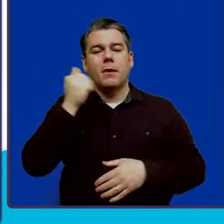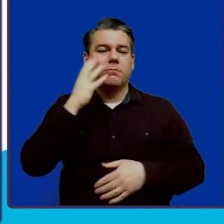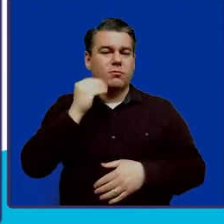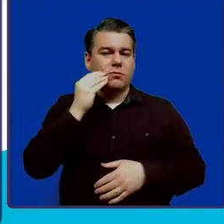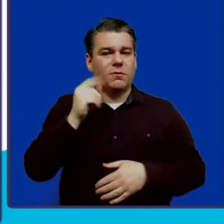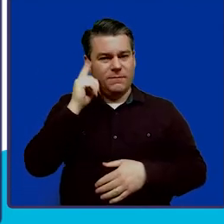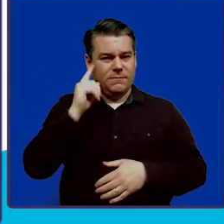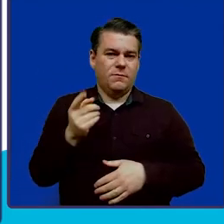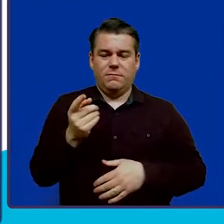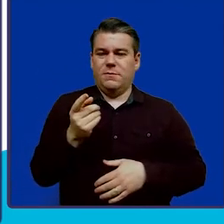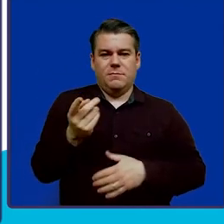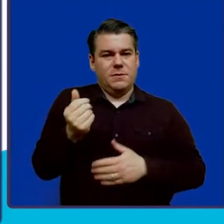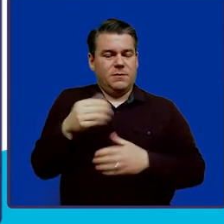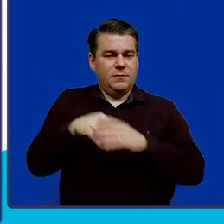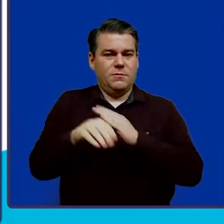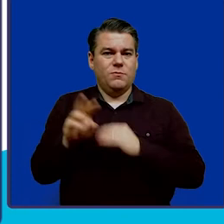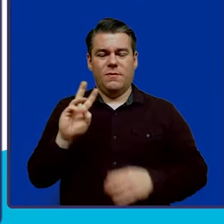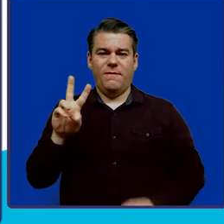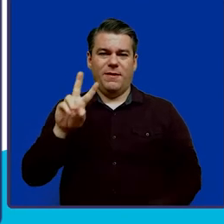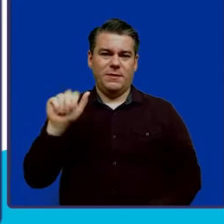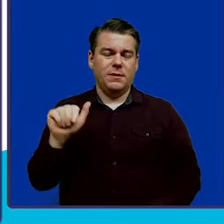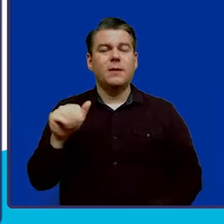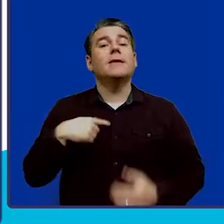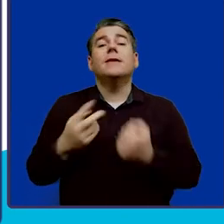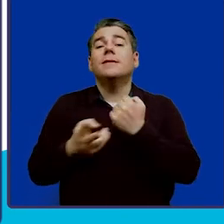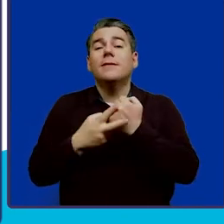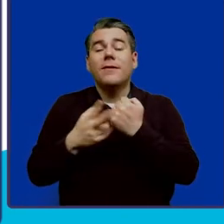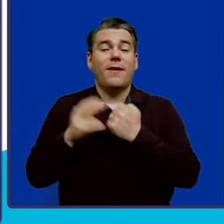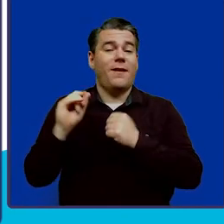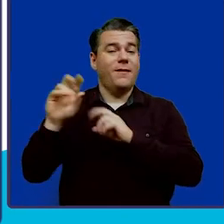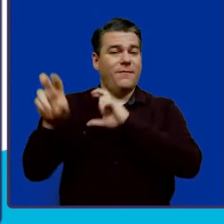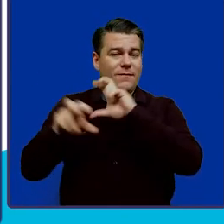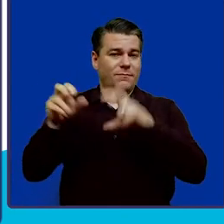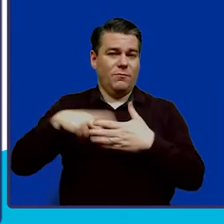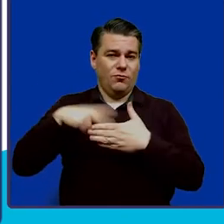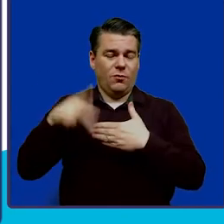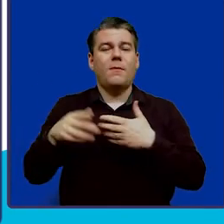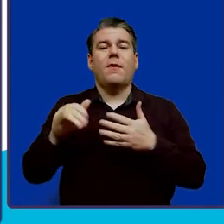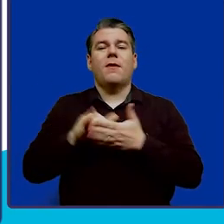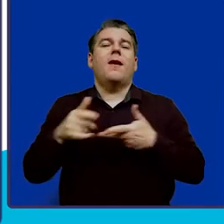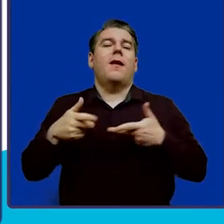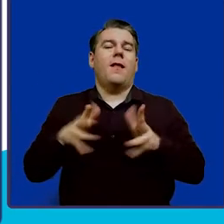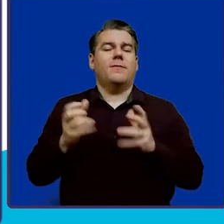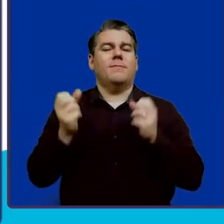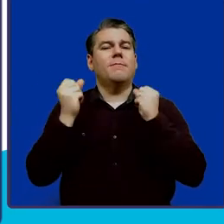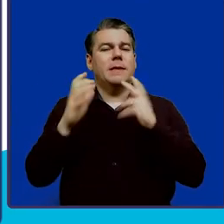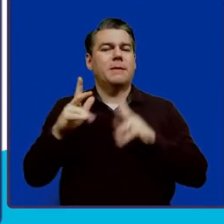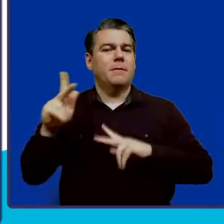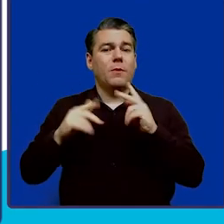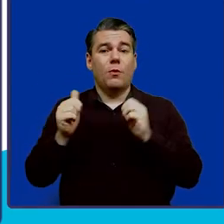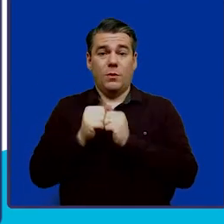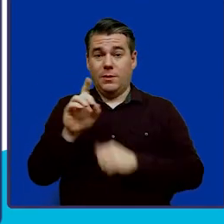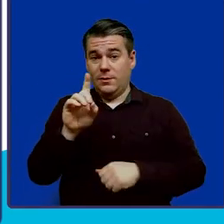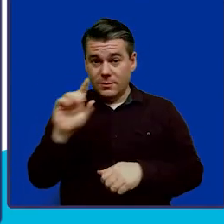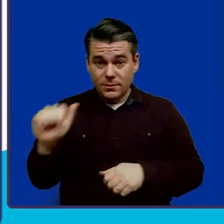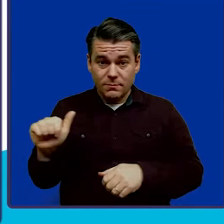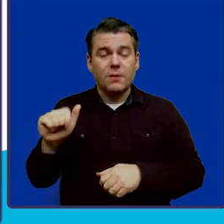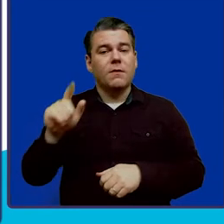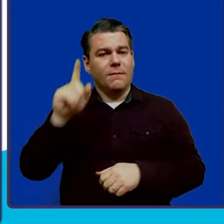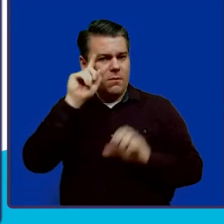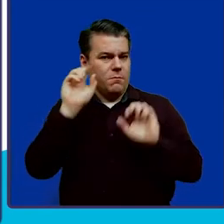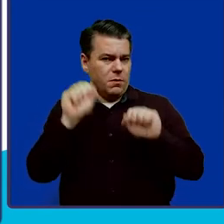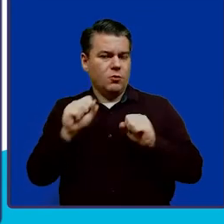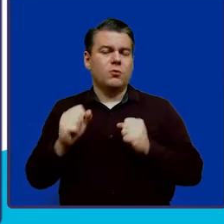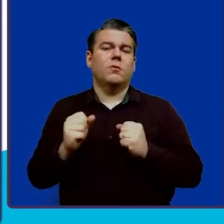with WVABL, it is a savings and investment program that allows many individuals with disabilities to